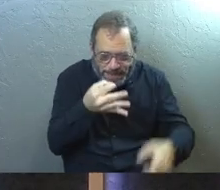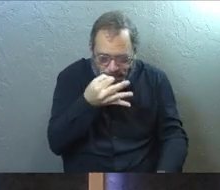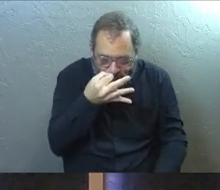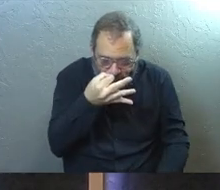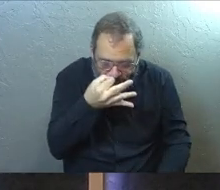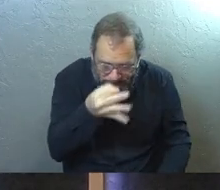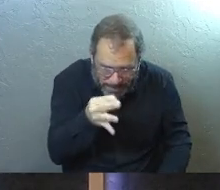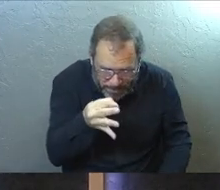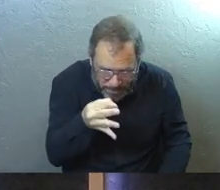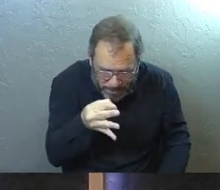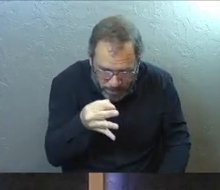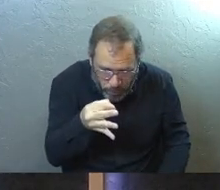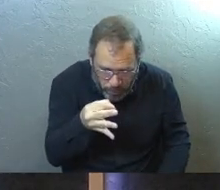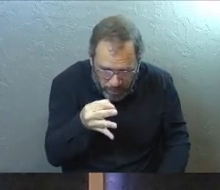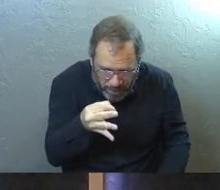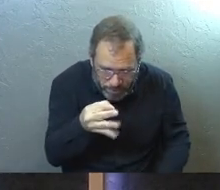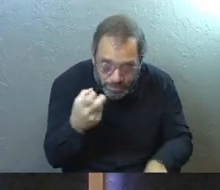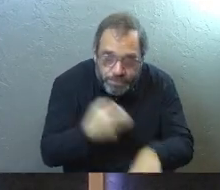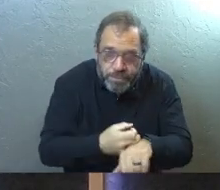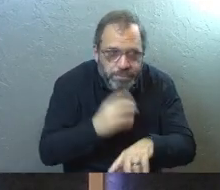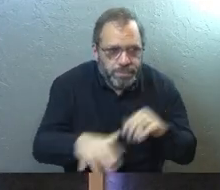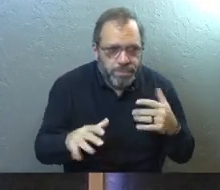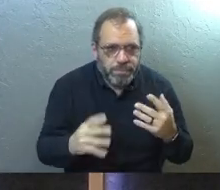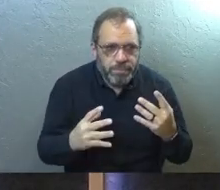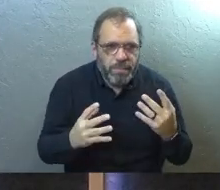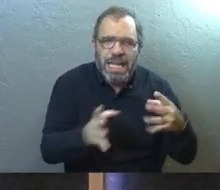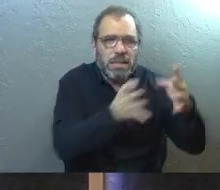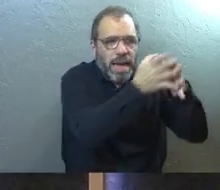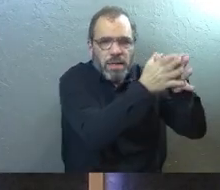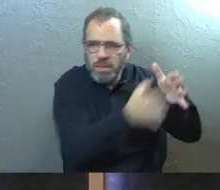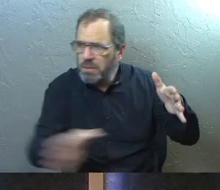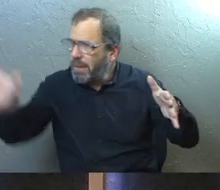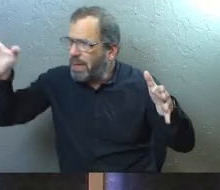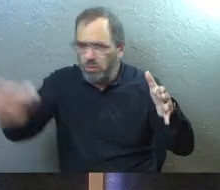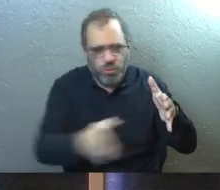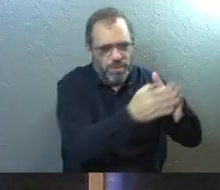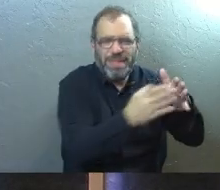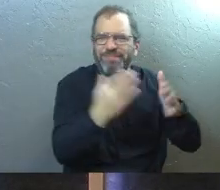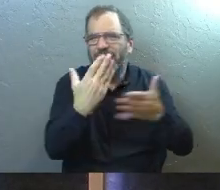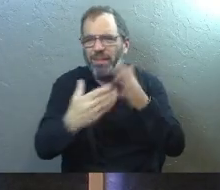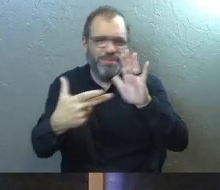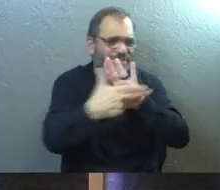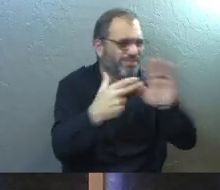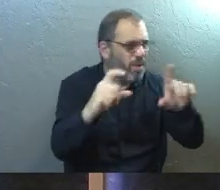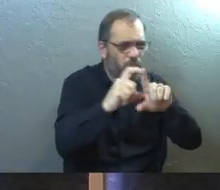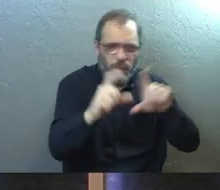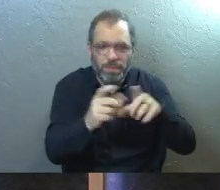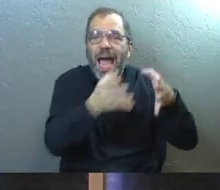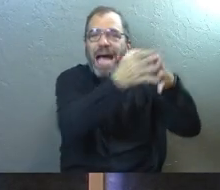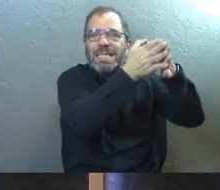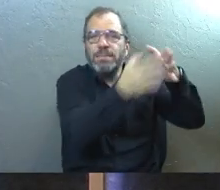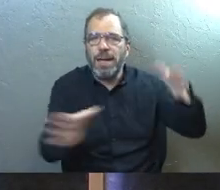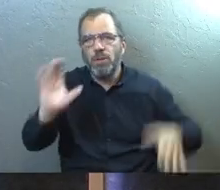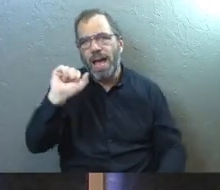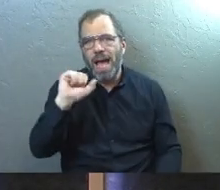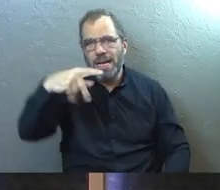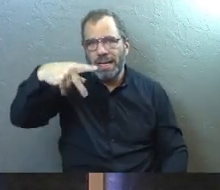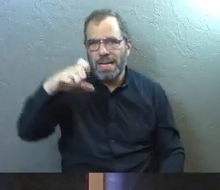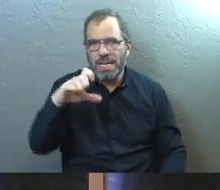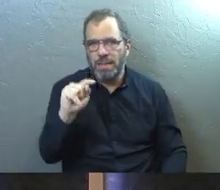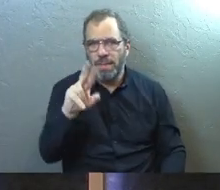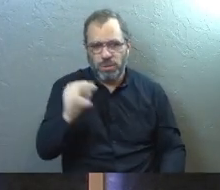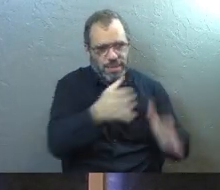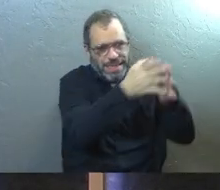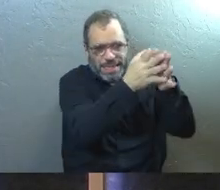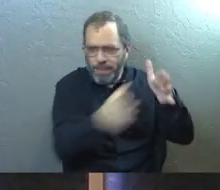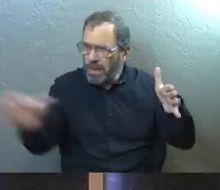And it's tough. It's not all the same. It's like a spectrum. Well, you've heard other medical conditions described as a spectrum because they're